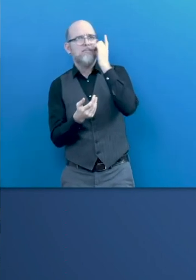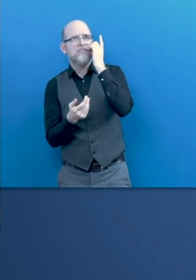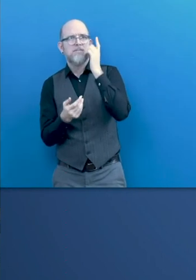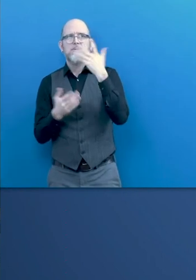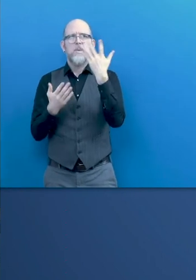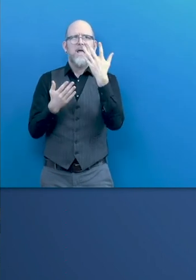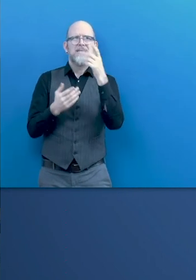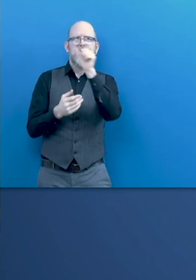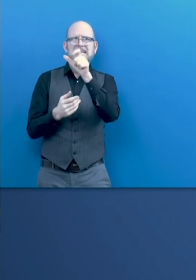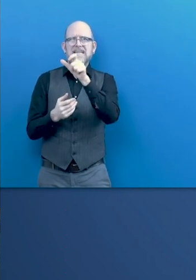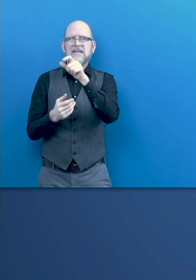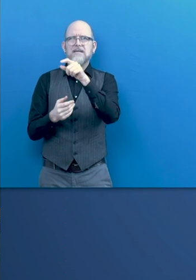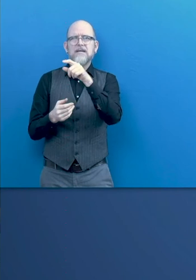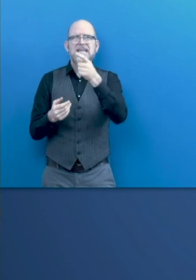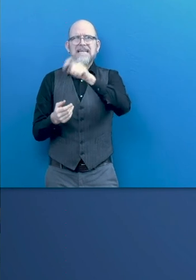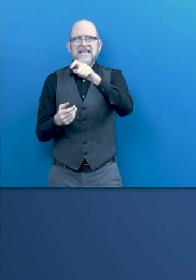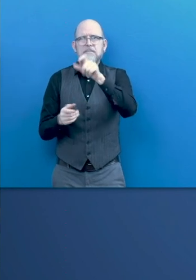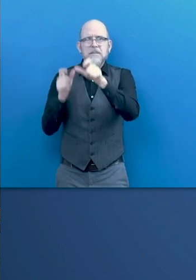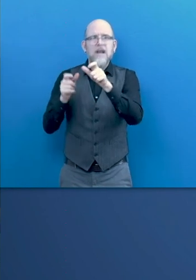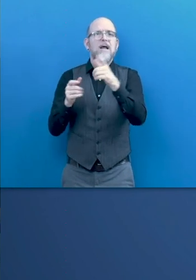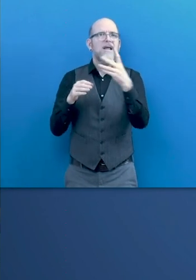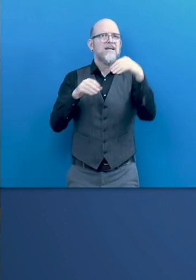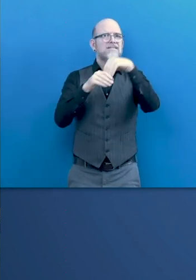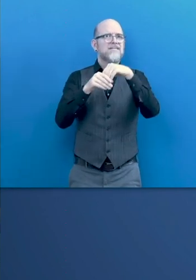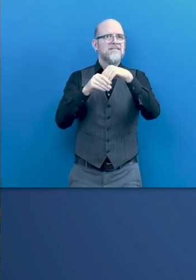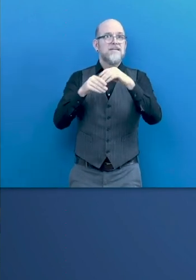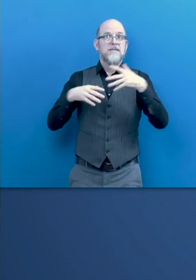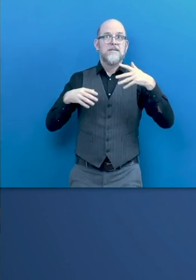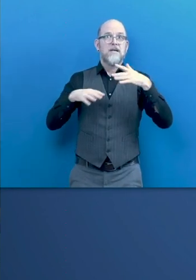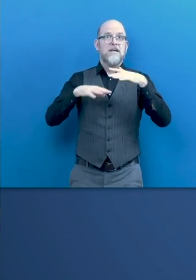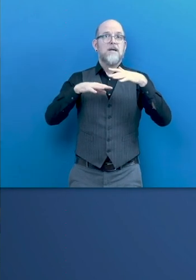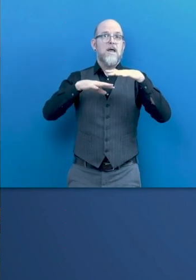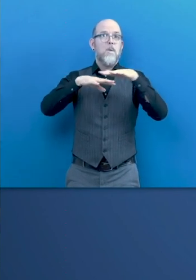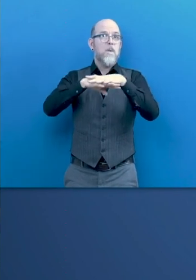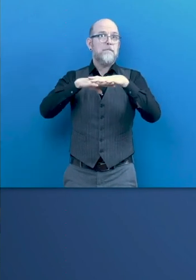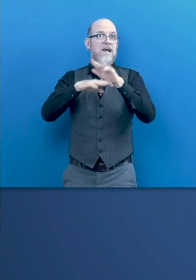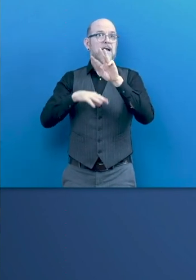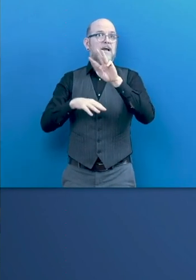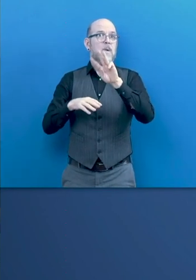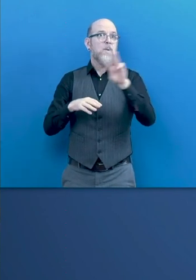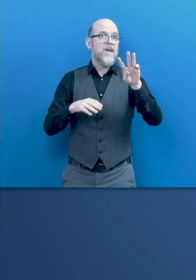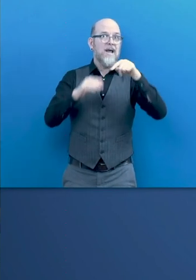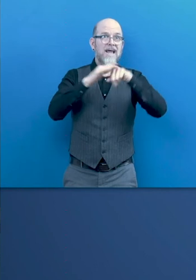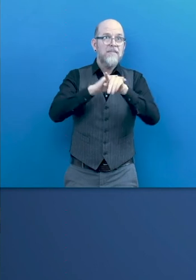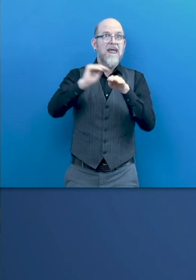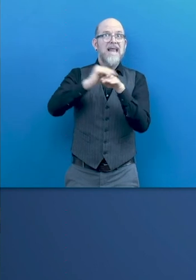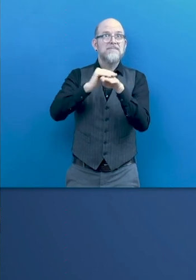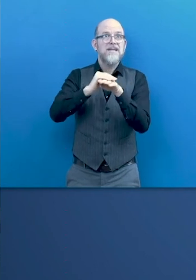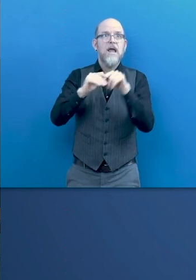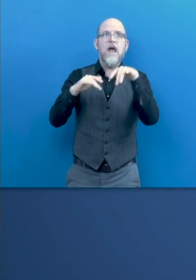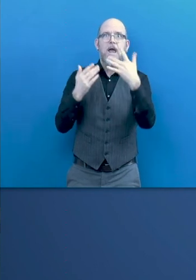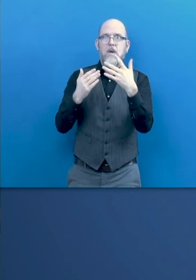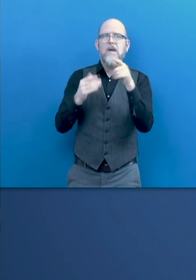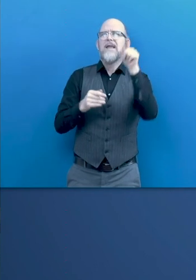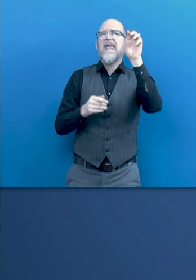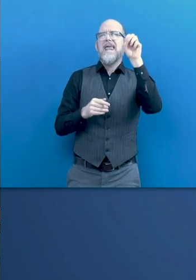also important piece of legislation that concerns public websites, but also internets for employees are included